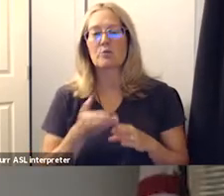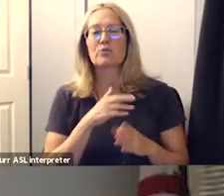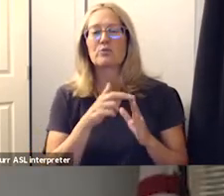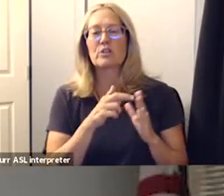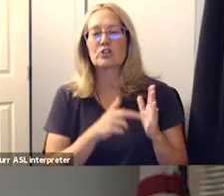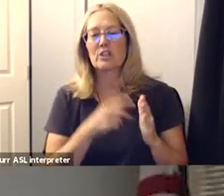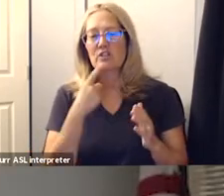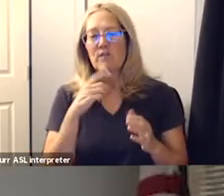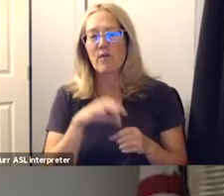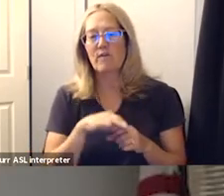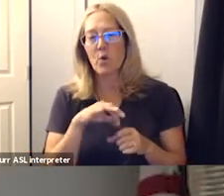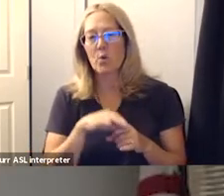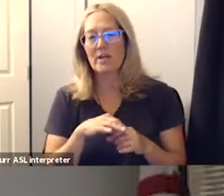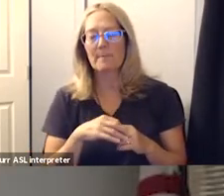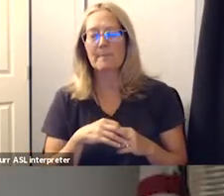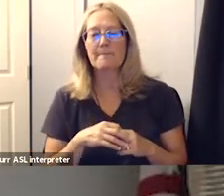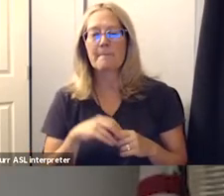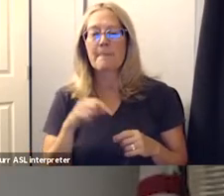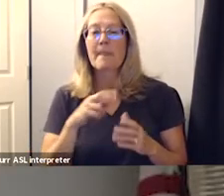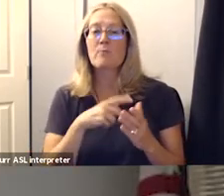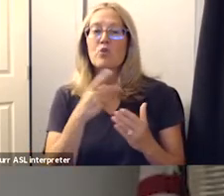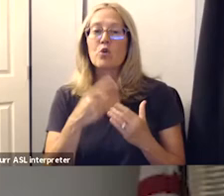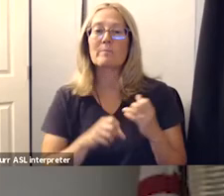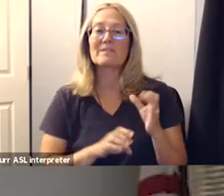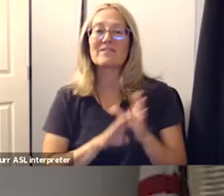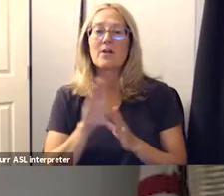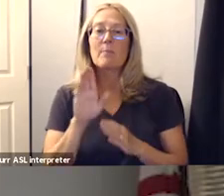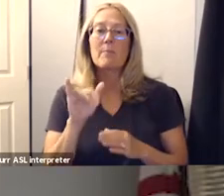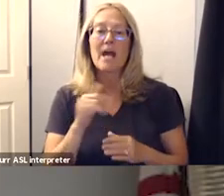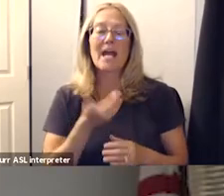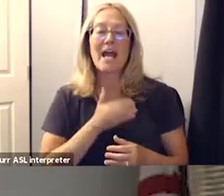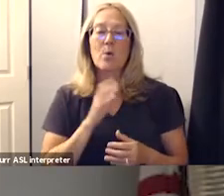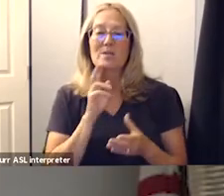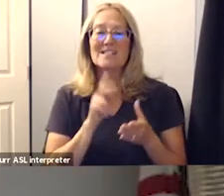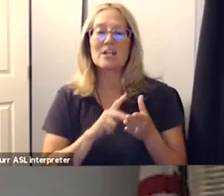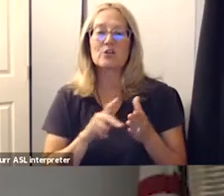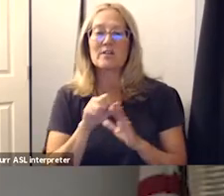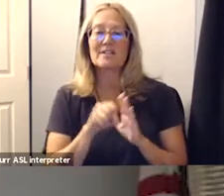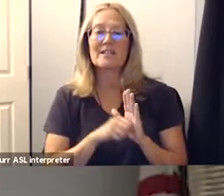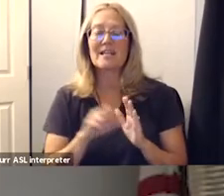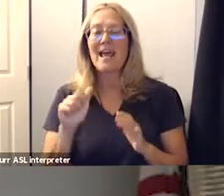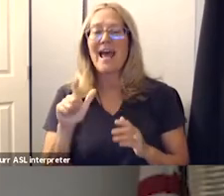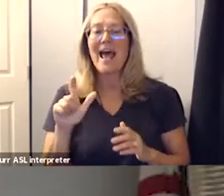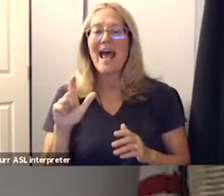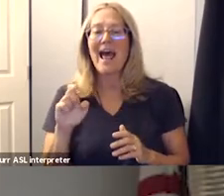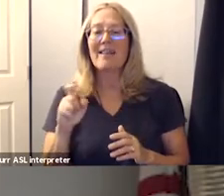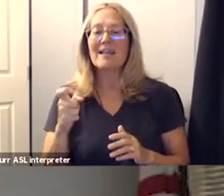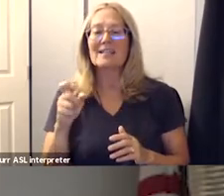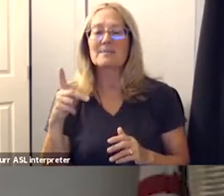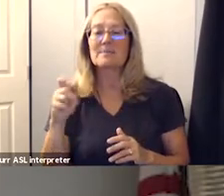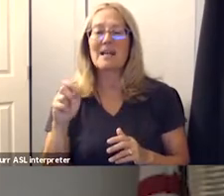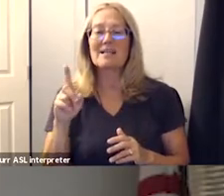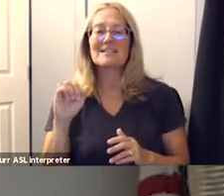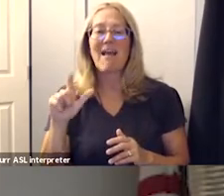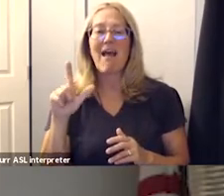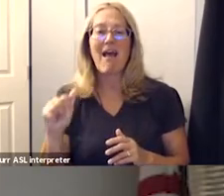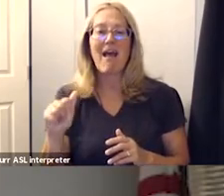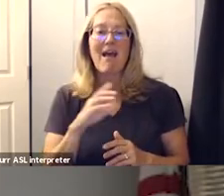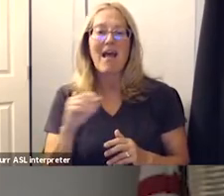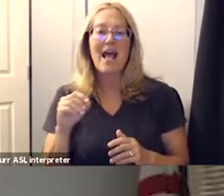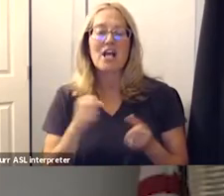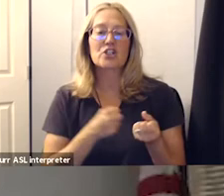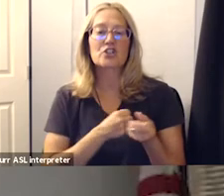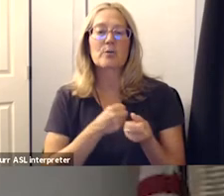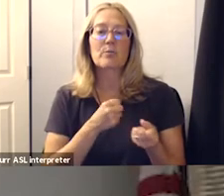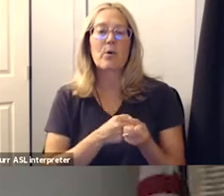vote this program was developed by our secretary of state alex padilla and it's supported by education code